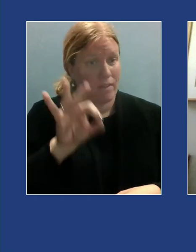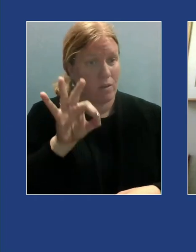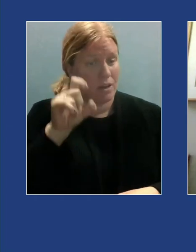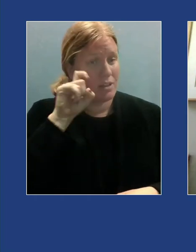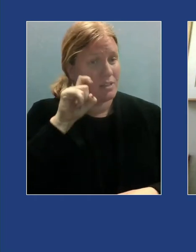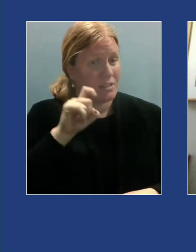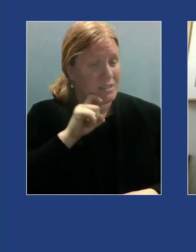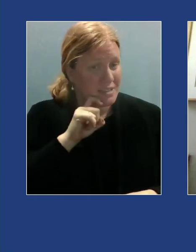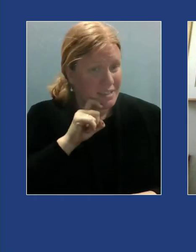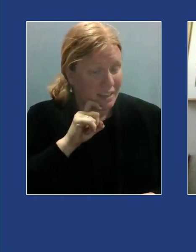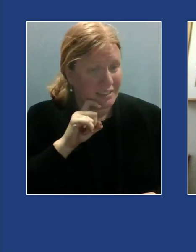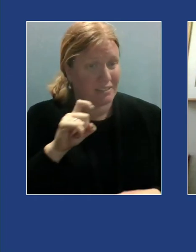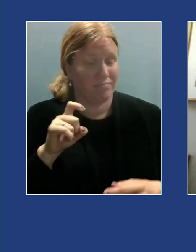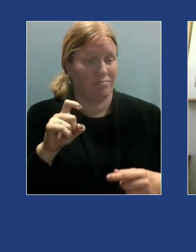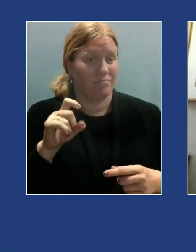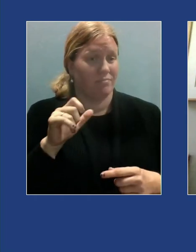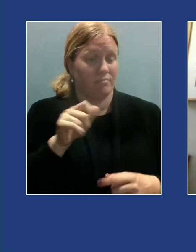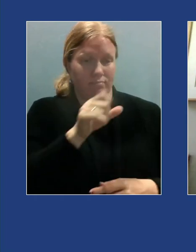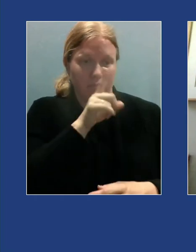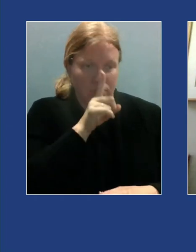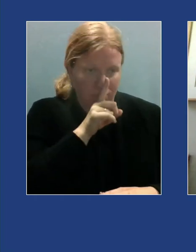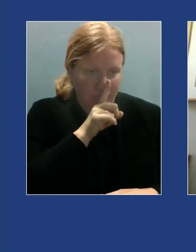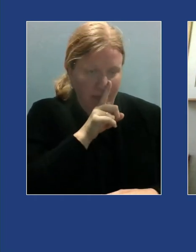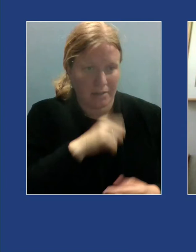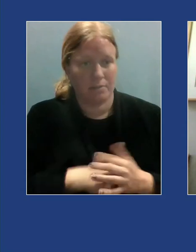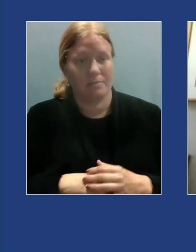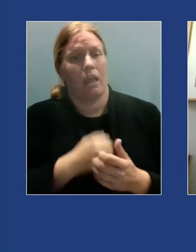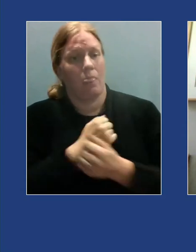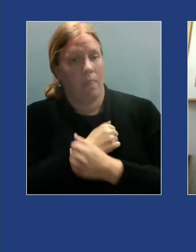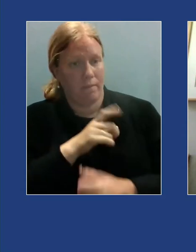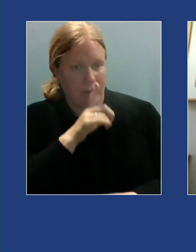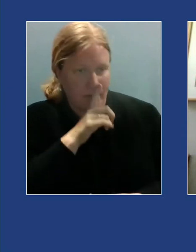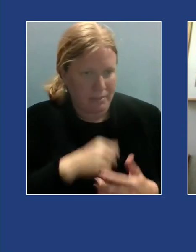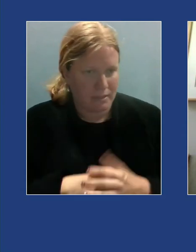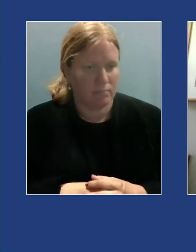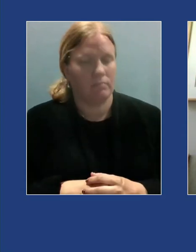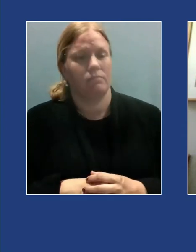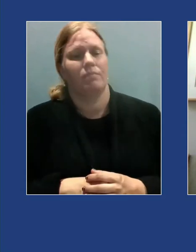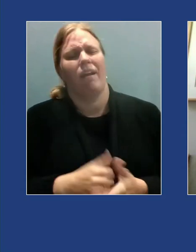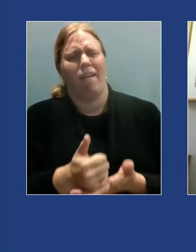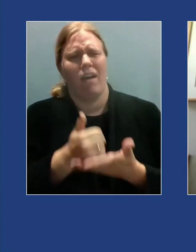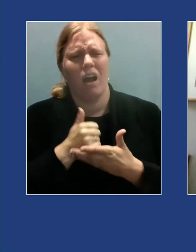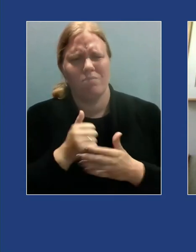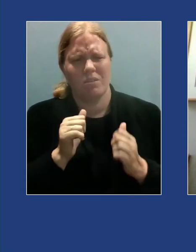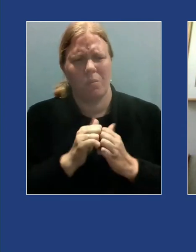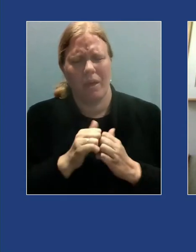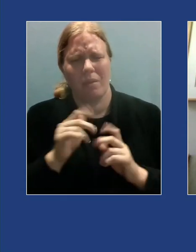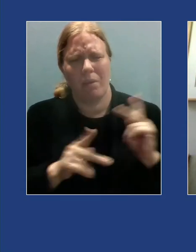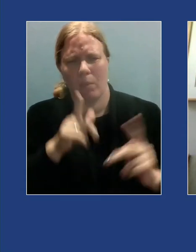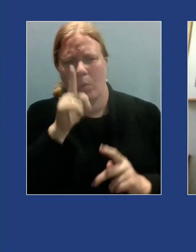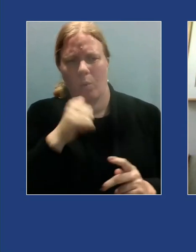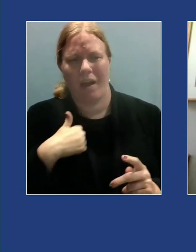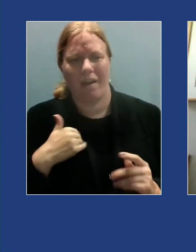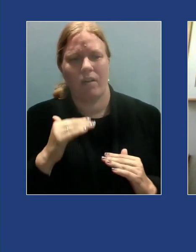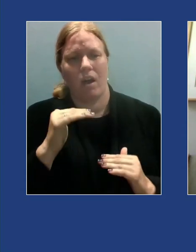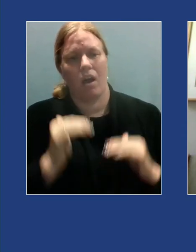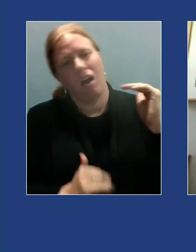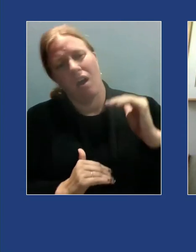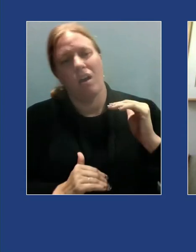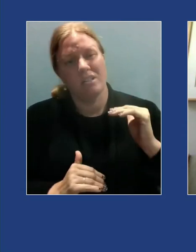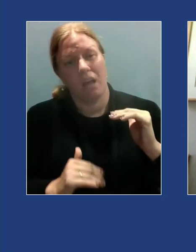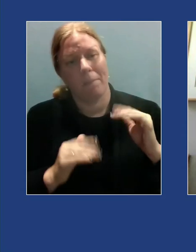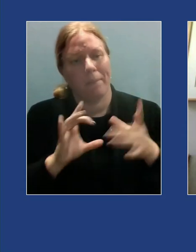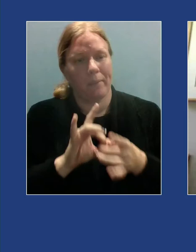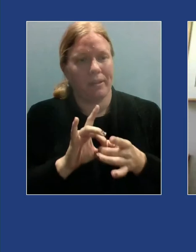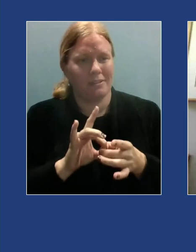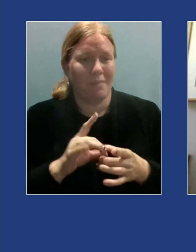a symptom of BPD is fear of abandonment and a pattern of unstable relationships I get emotionally attached easily and quickly